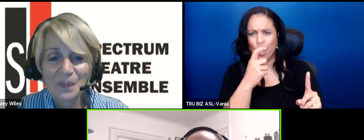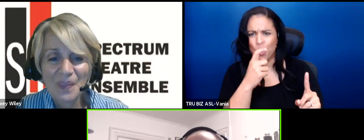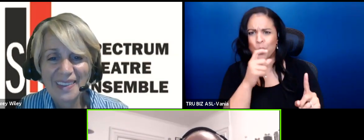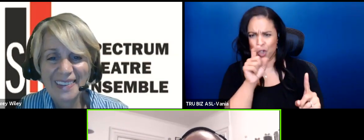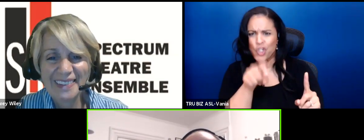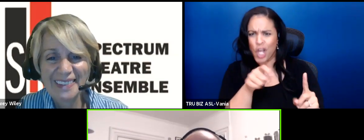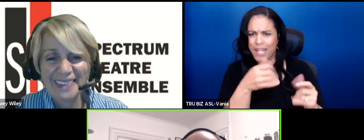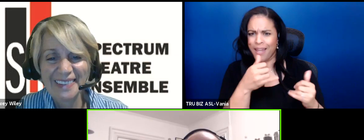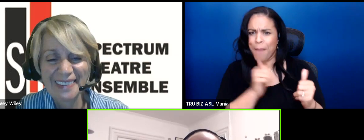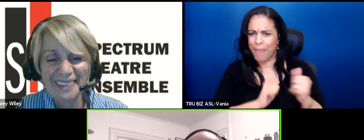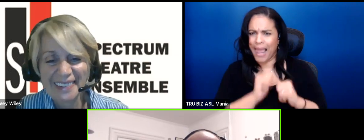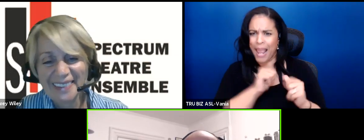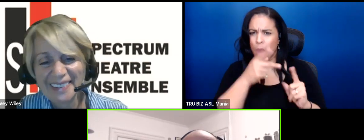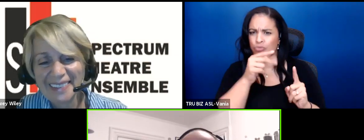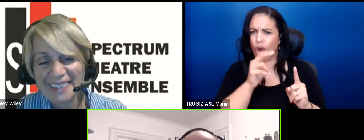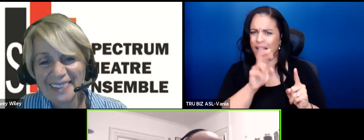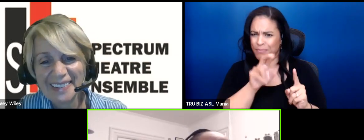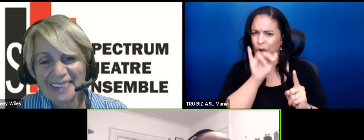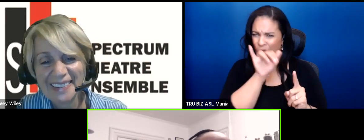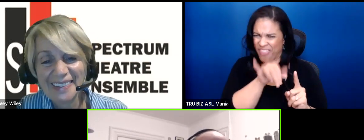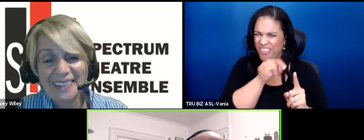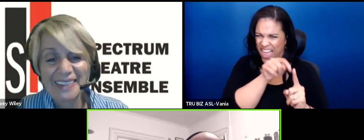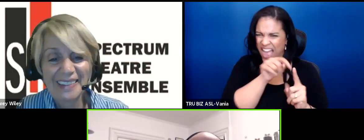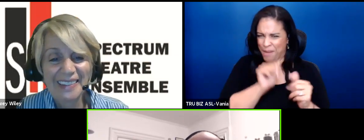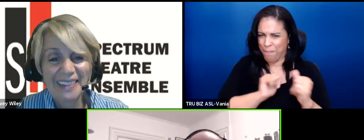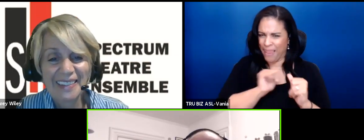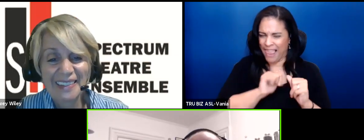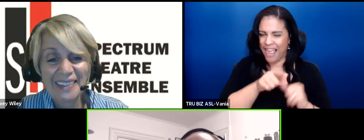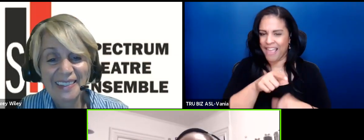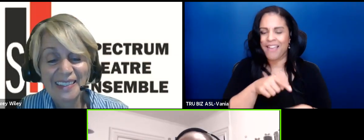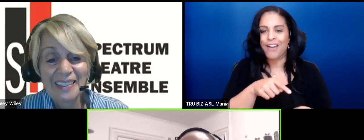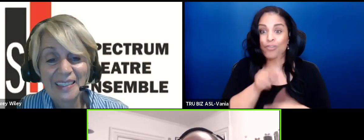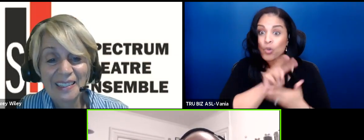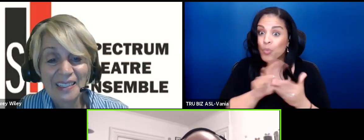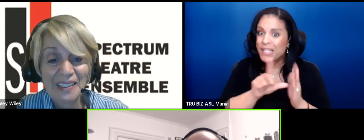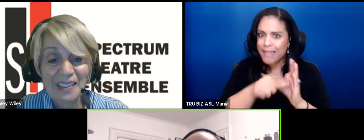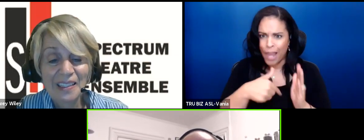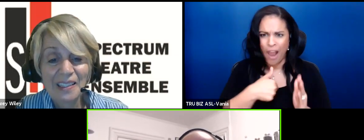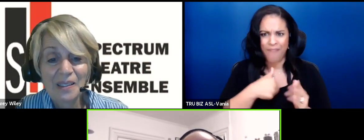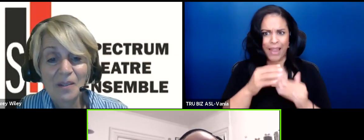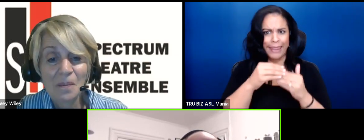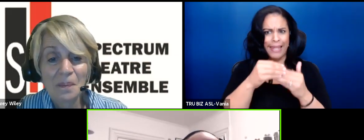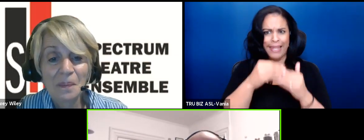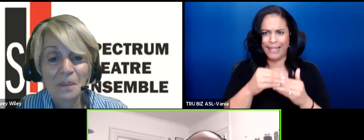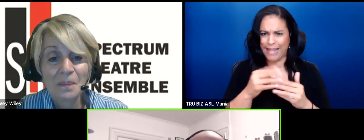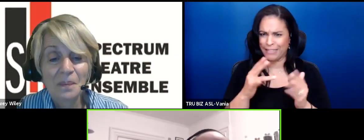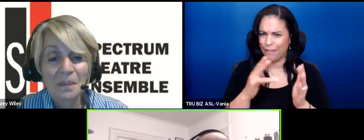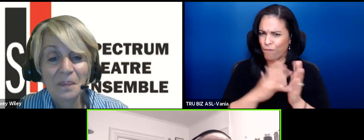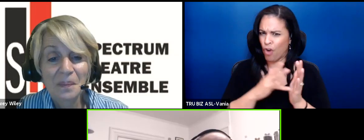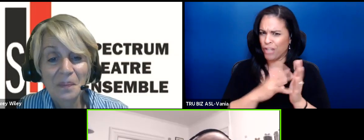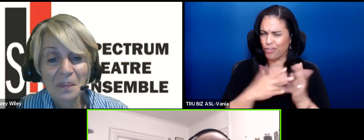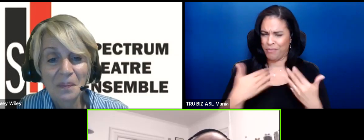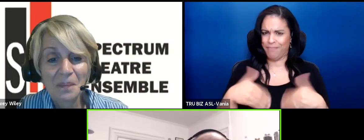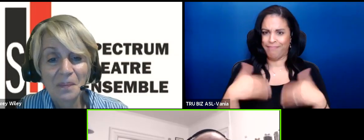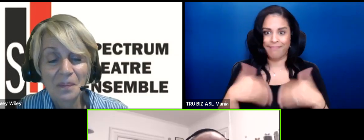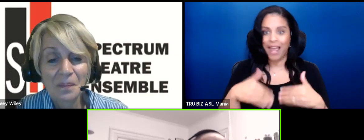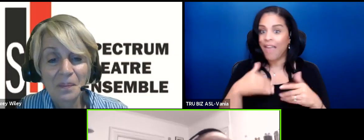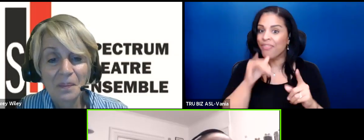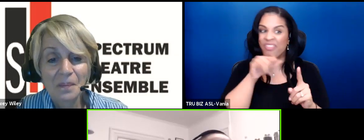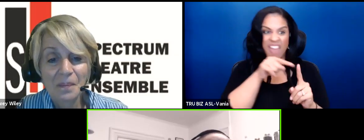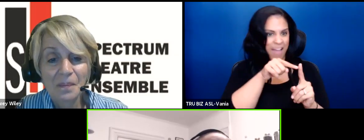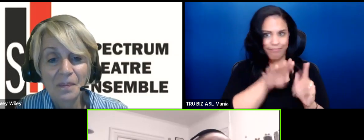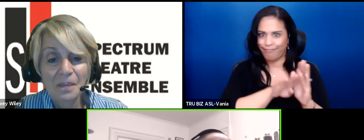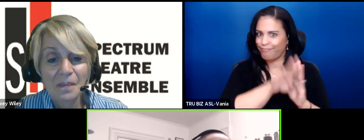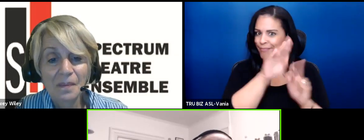of The Tempest. So you know I walk in and like two weeks later I've got the lead as a freshman you know and all things went from there